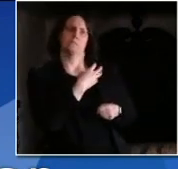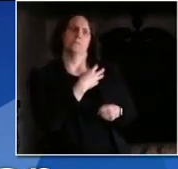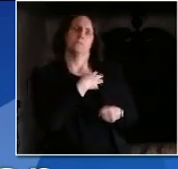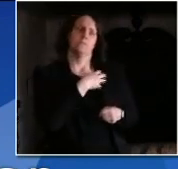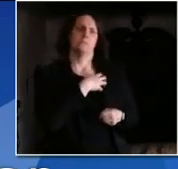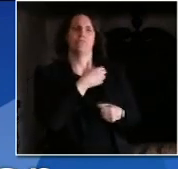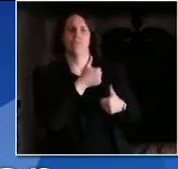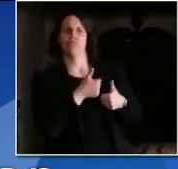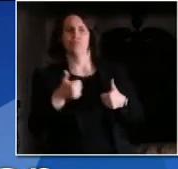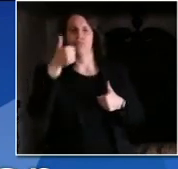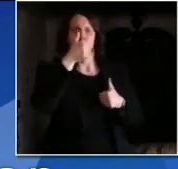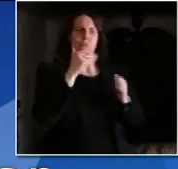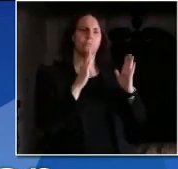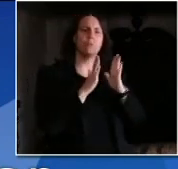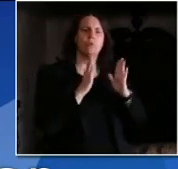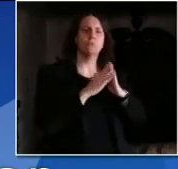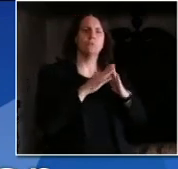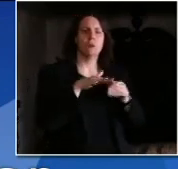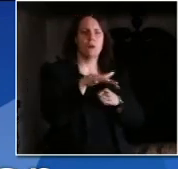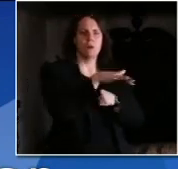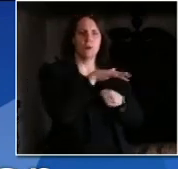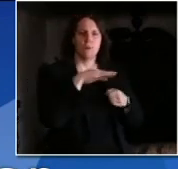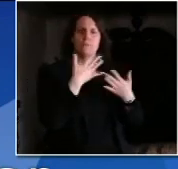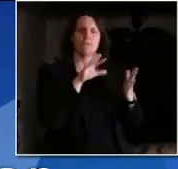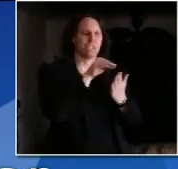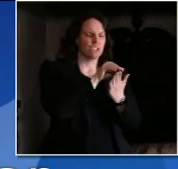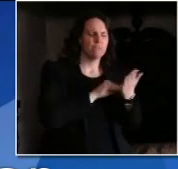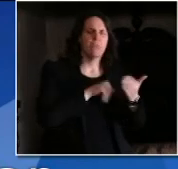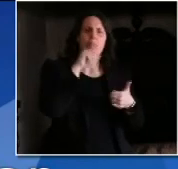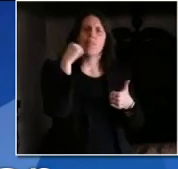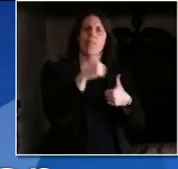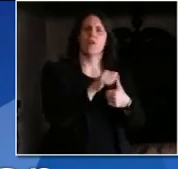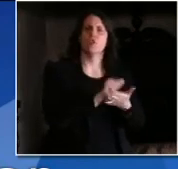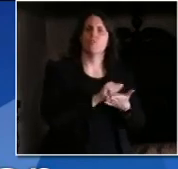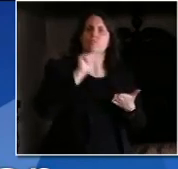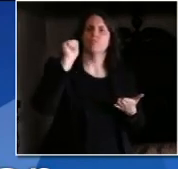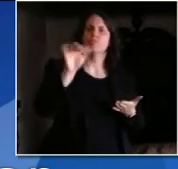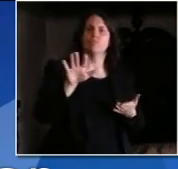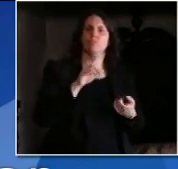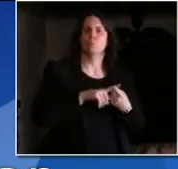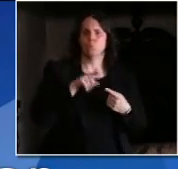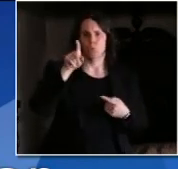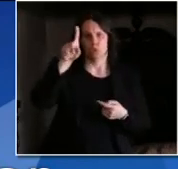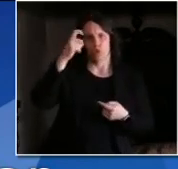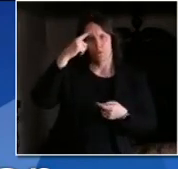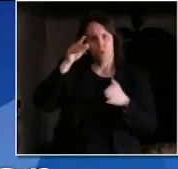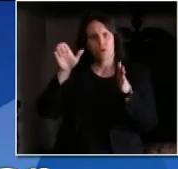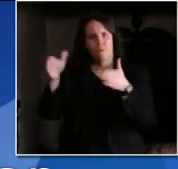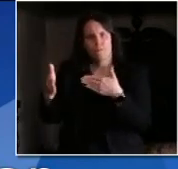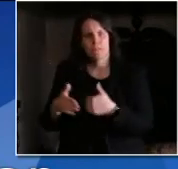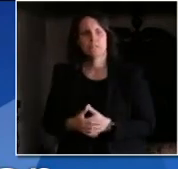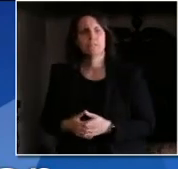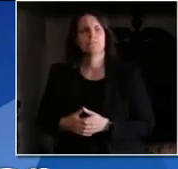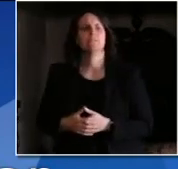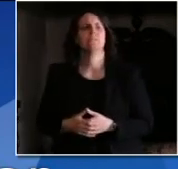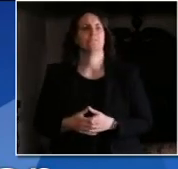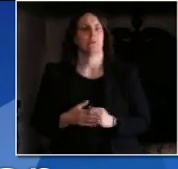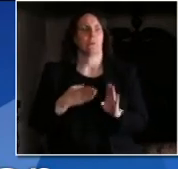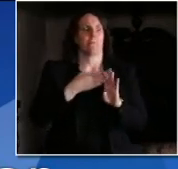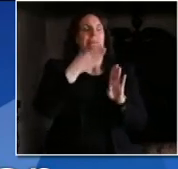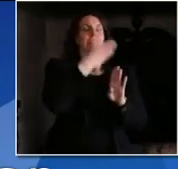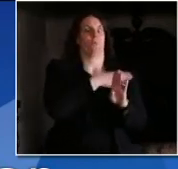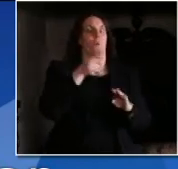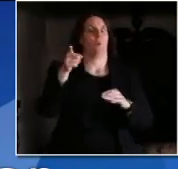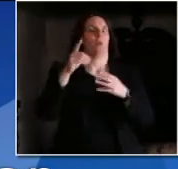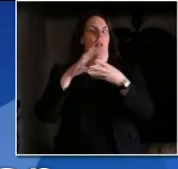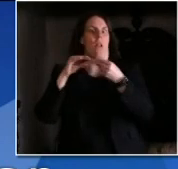have penned letters to your office asking that you know the this obviously before you made the announcement to lift the